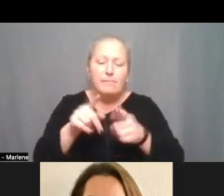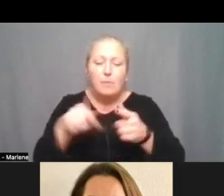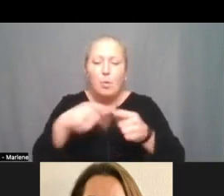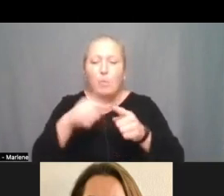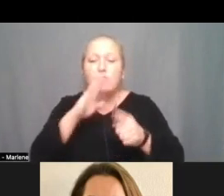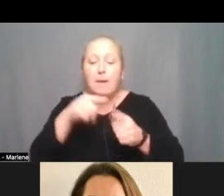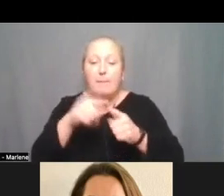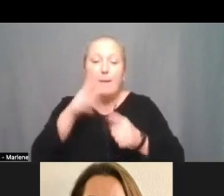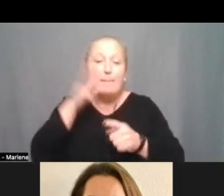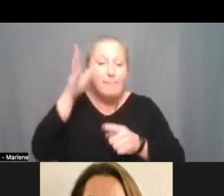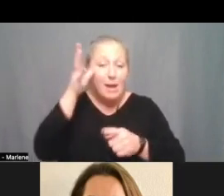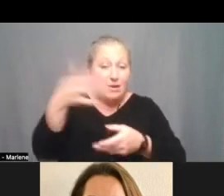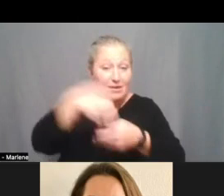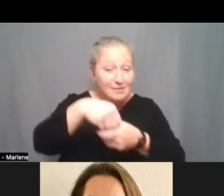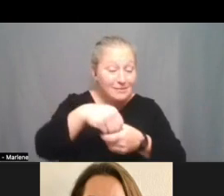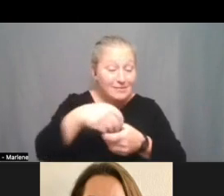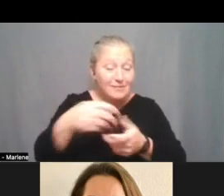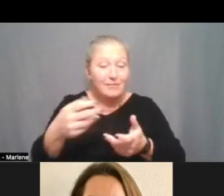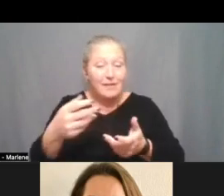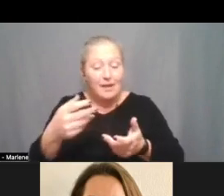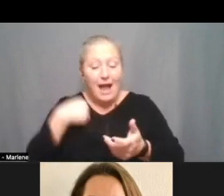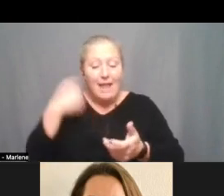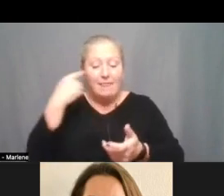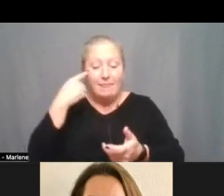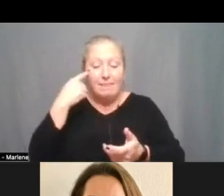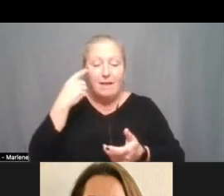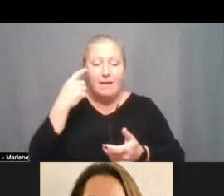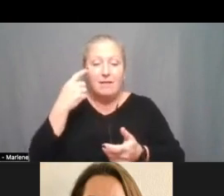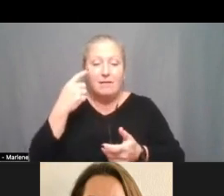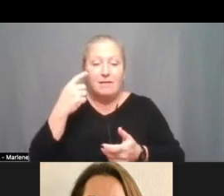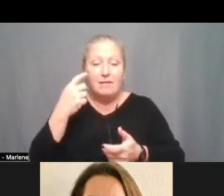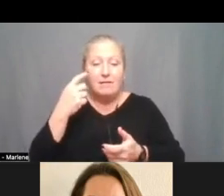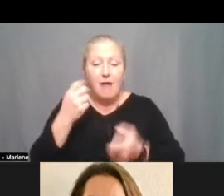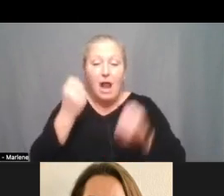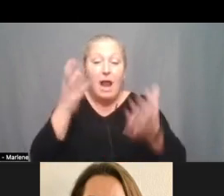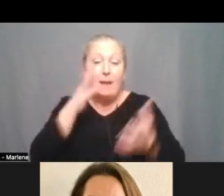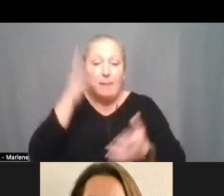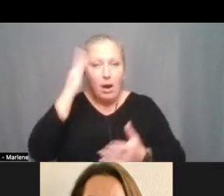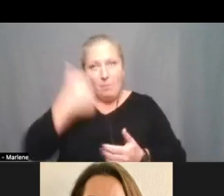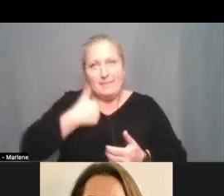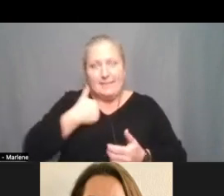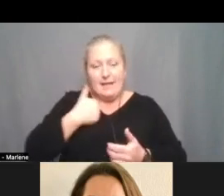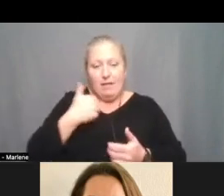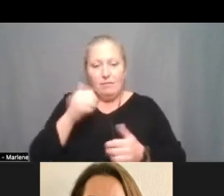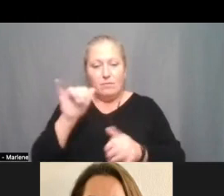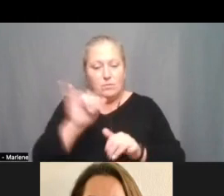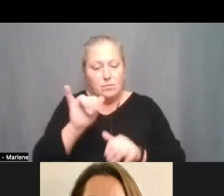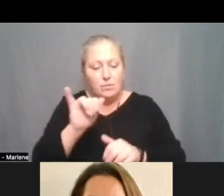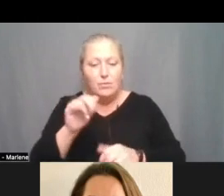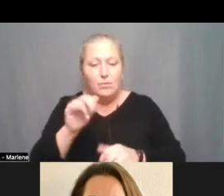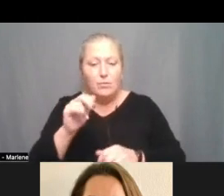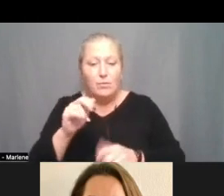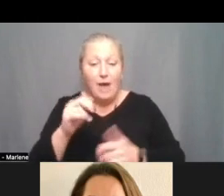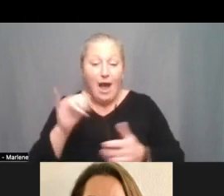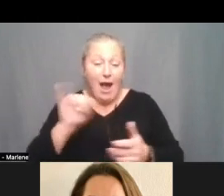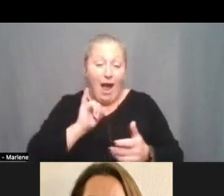engagement you know i i think you know a lot of parents i know myself included you know i i have